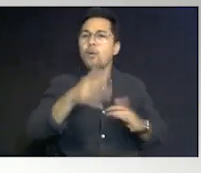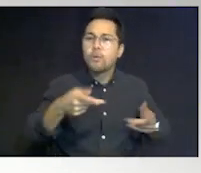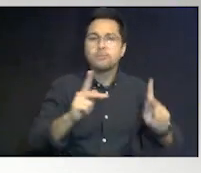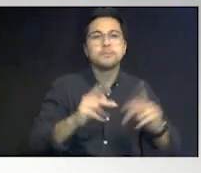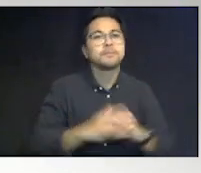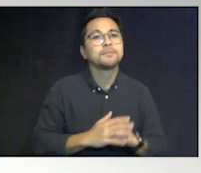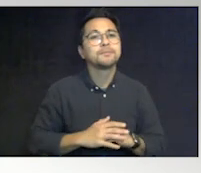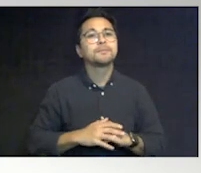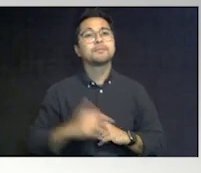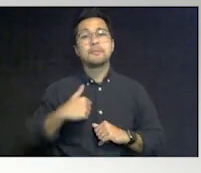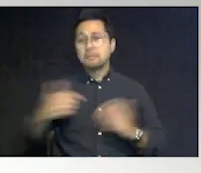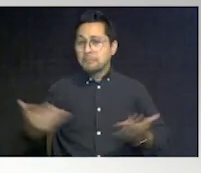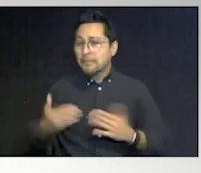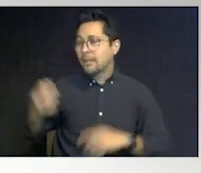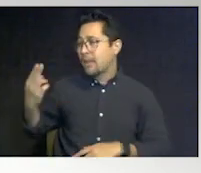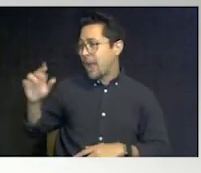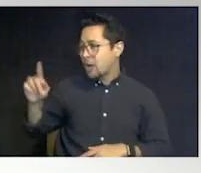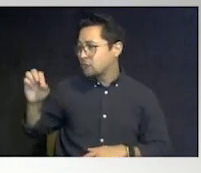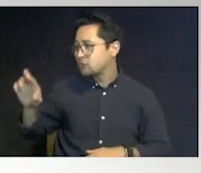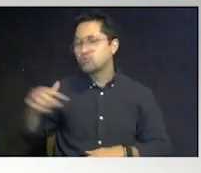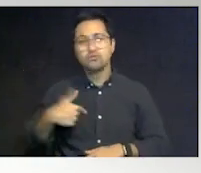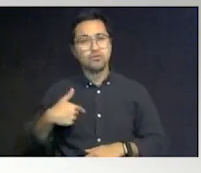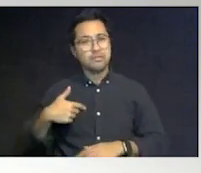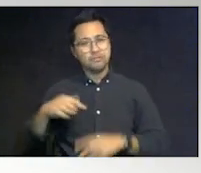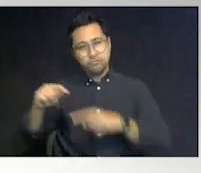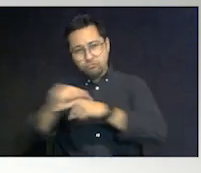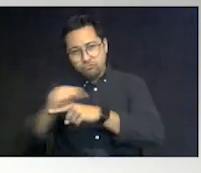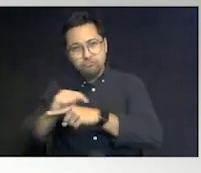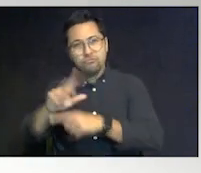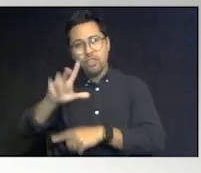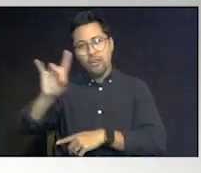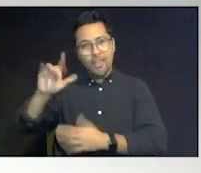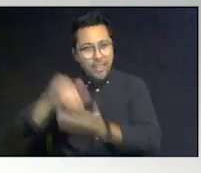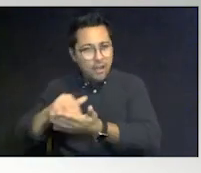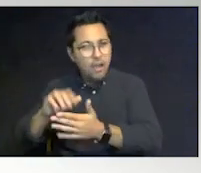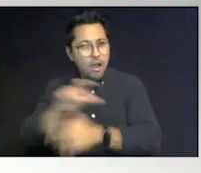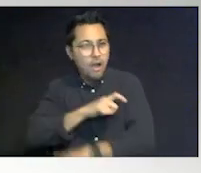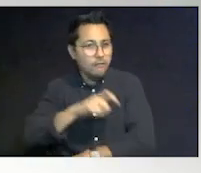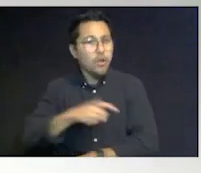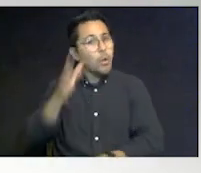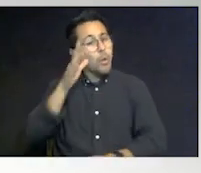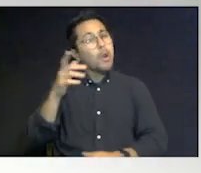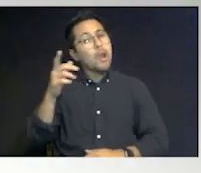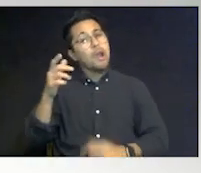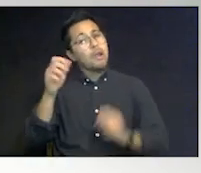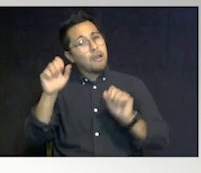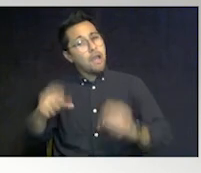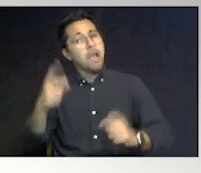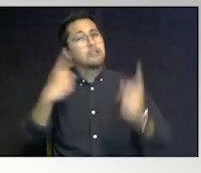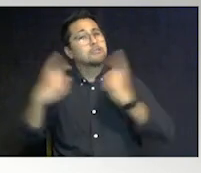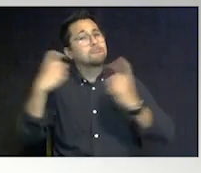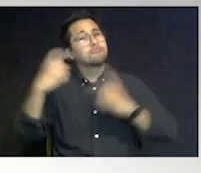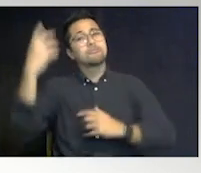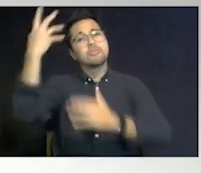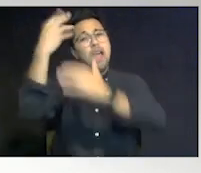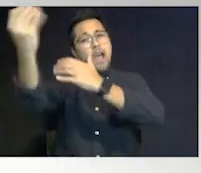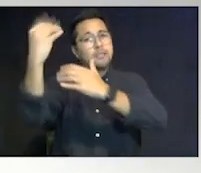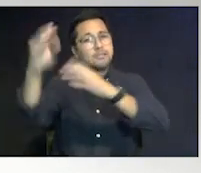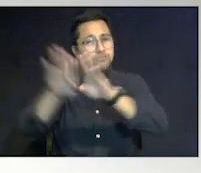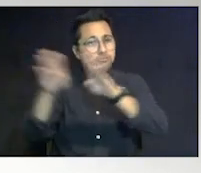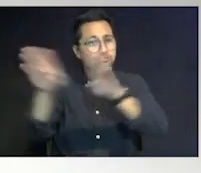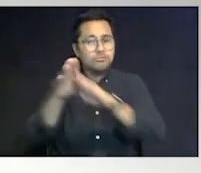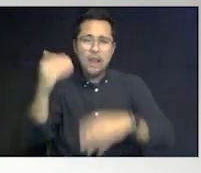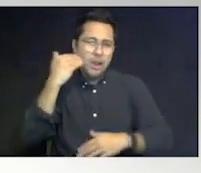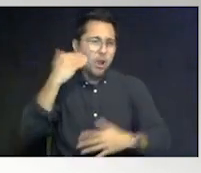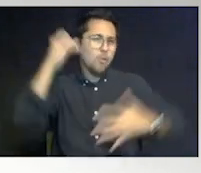here Hector 38,000 officers that's how we get in contact. We are going to take questions right outside the door. I know we put